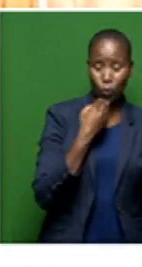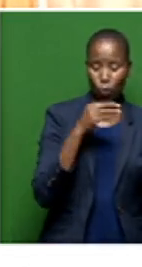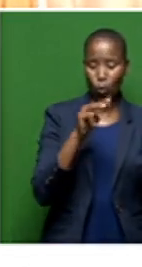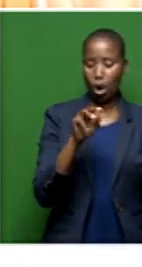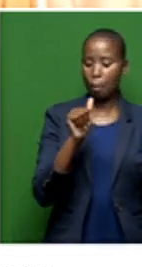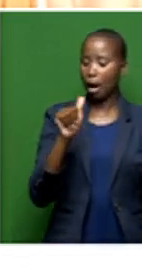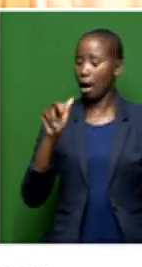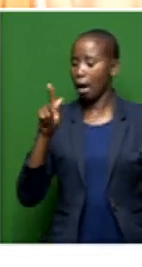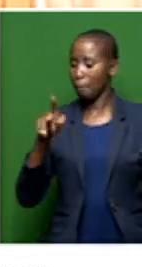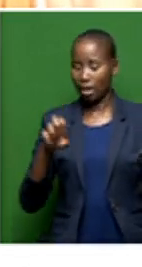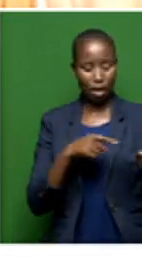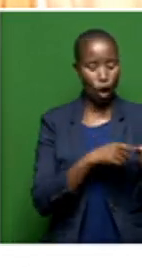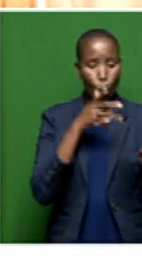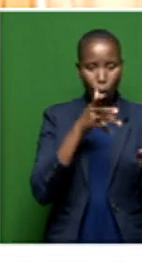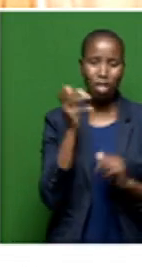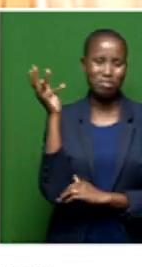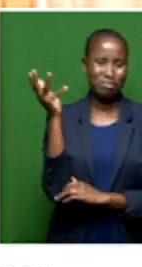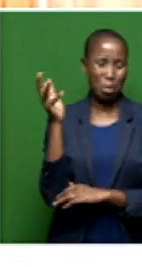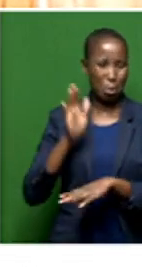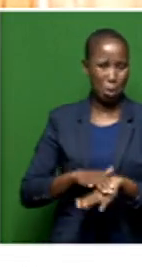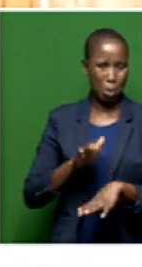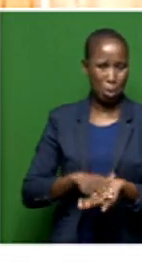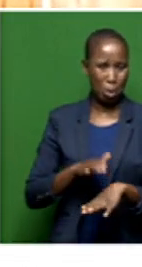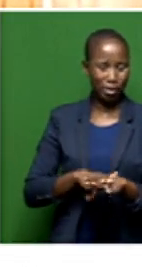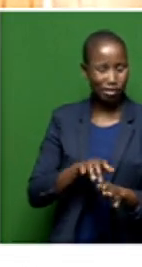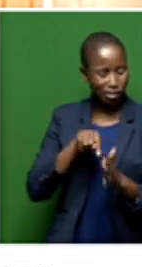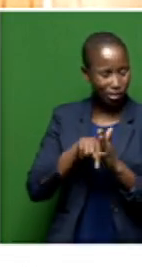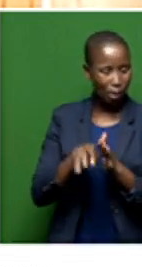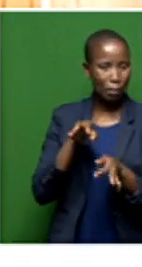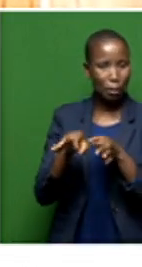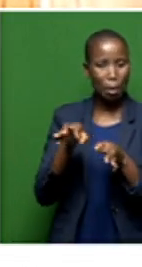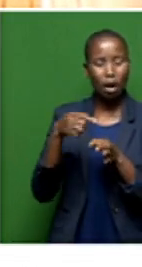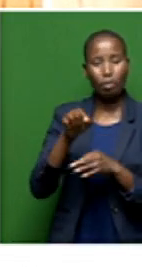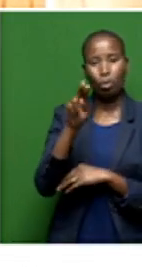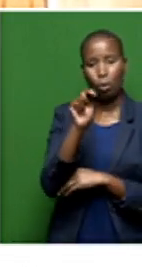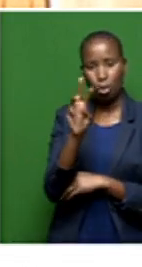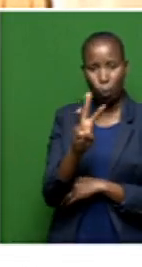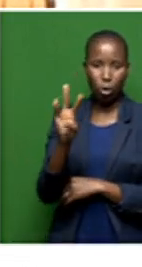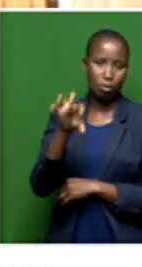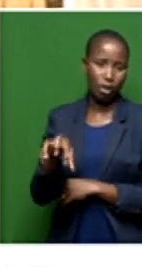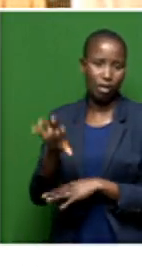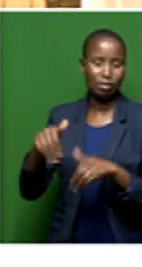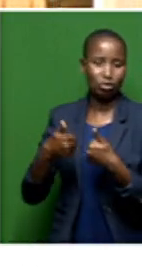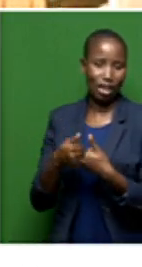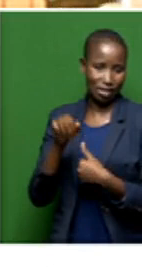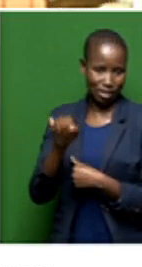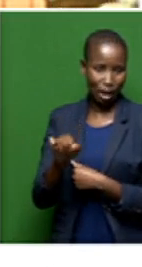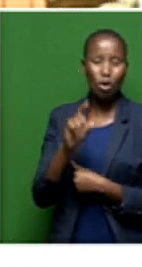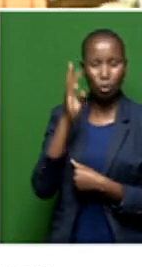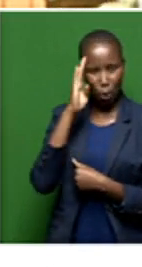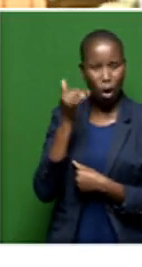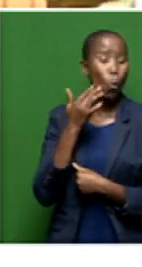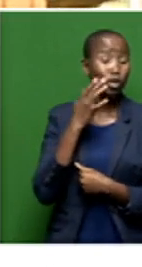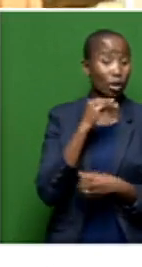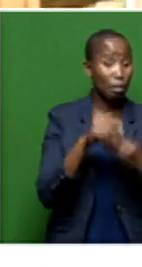to touch more on that. And of course, other issues that the Northwest province is plugged with. You would know that when we talk of tourism